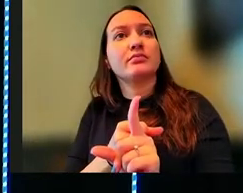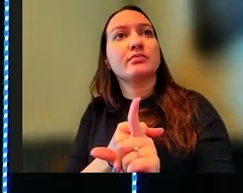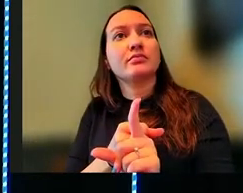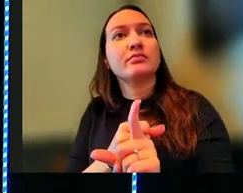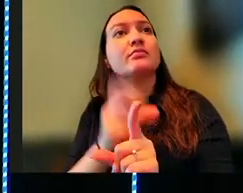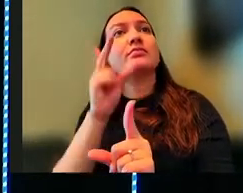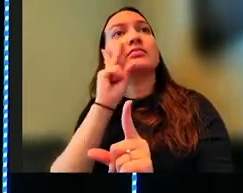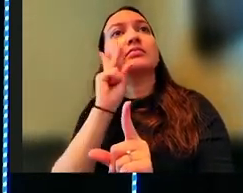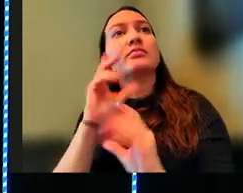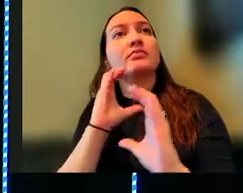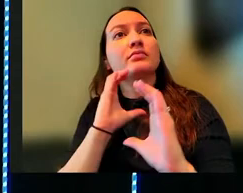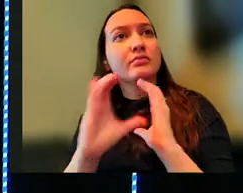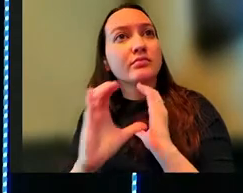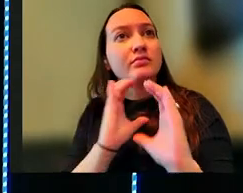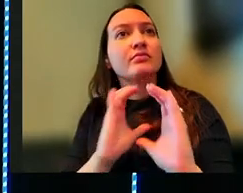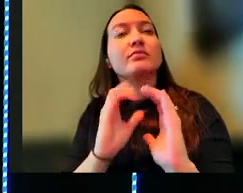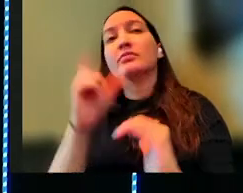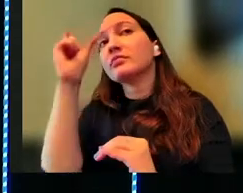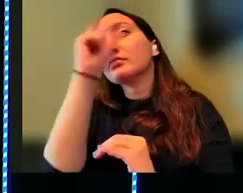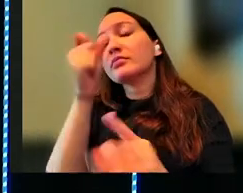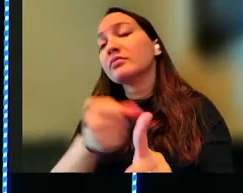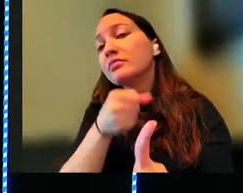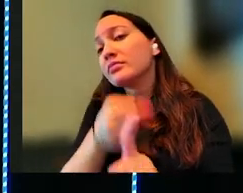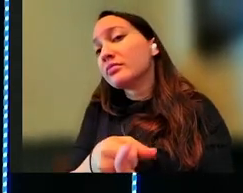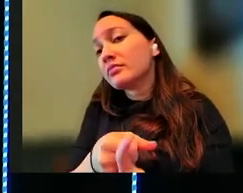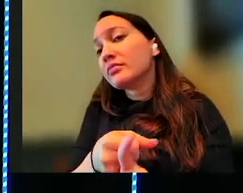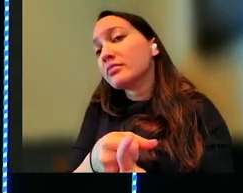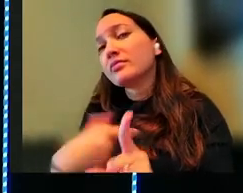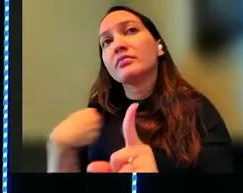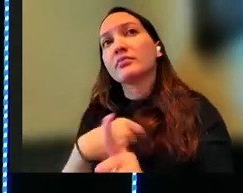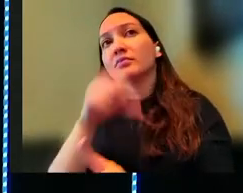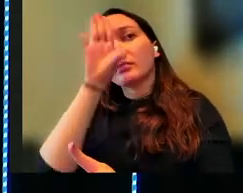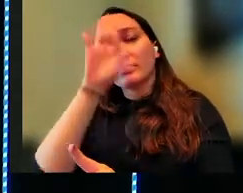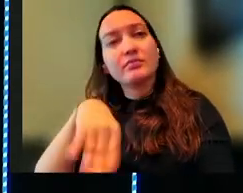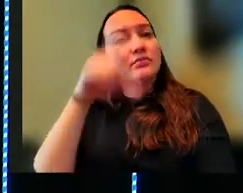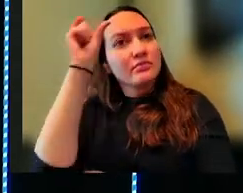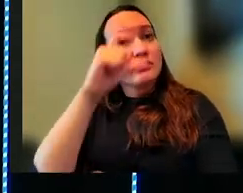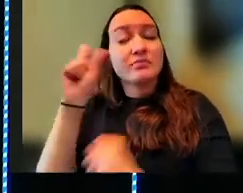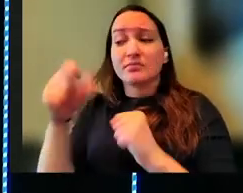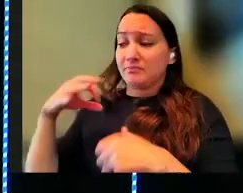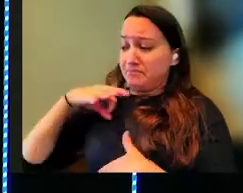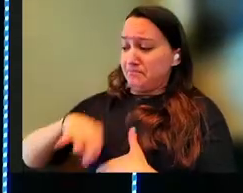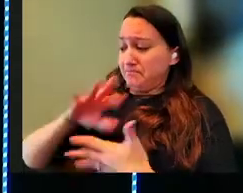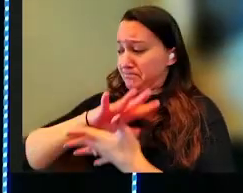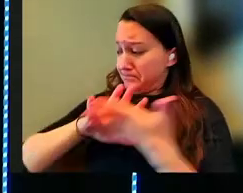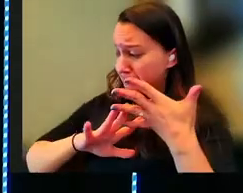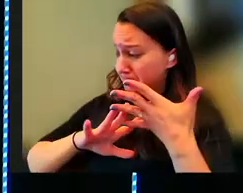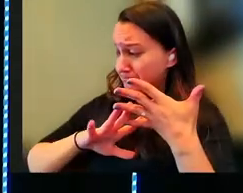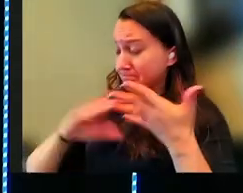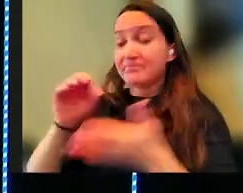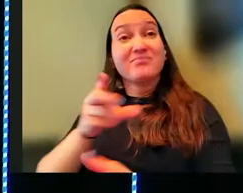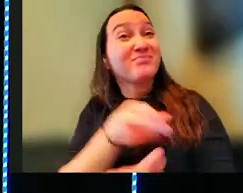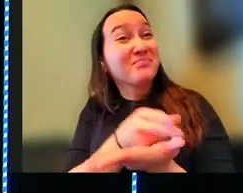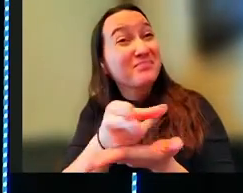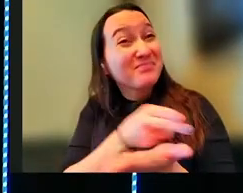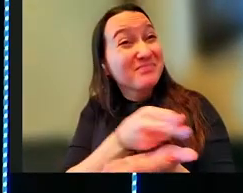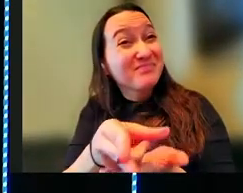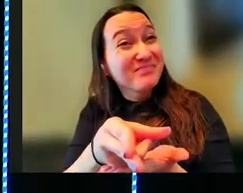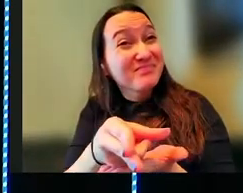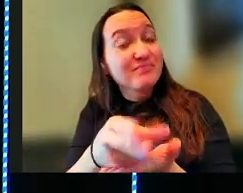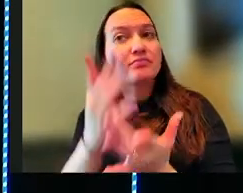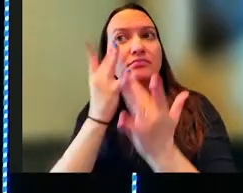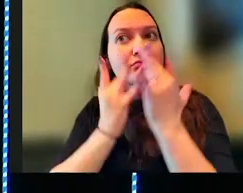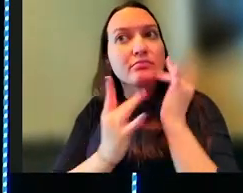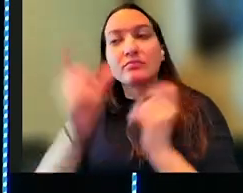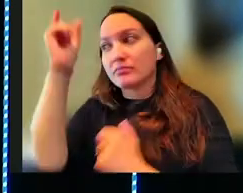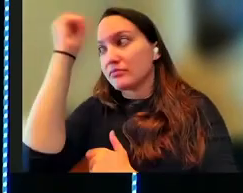the conversation of wisdom brings impact, we know that wisdom can bring benefit. But if we're being really honest, the lack of wisdom can